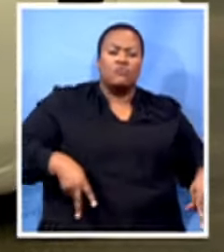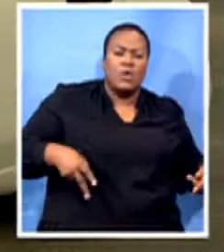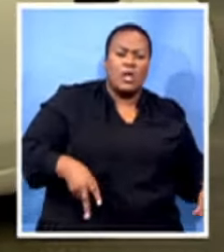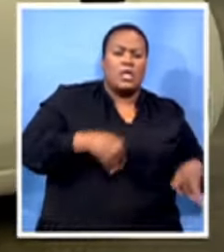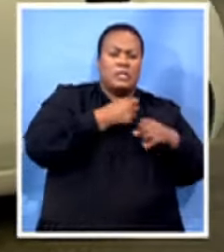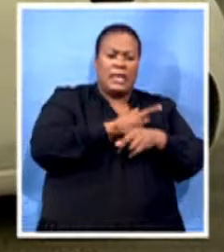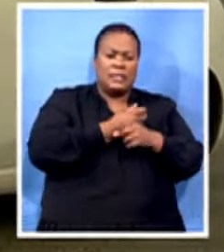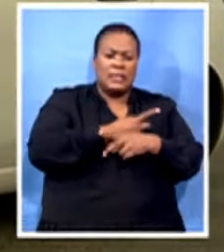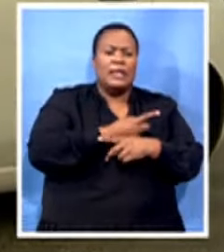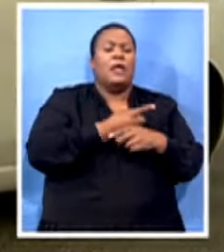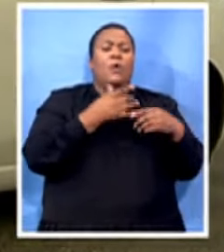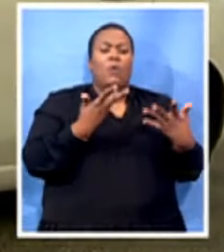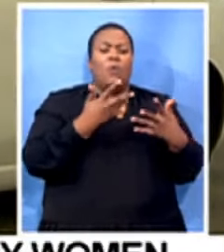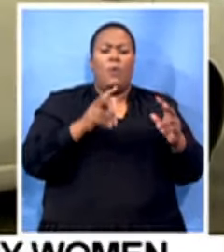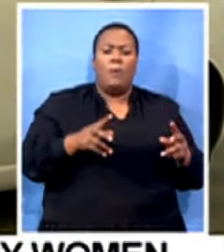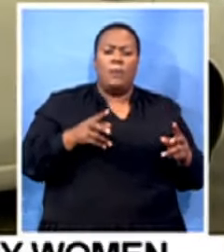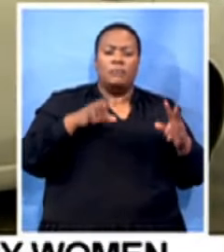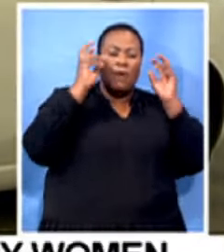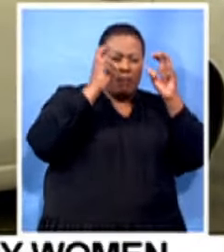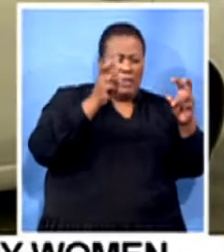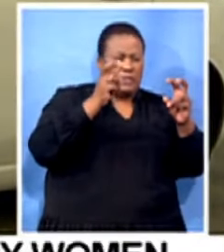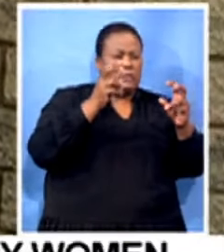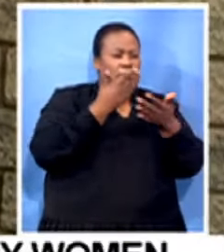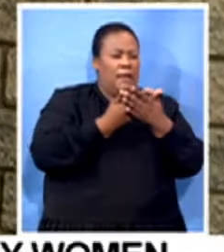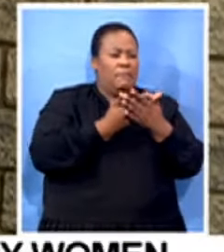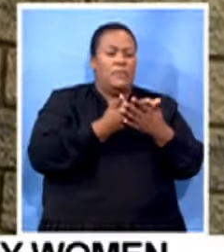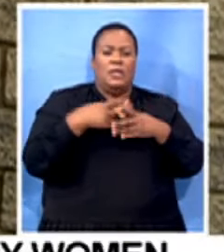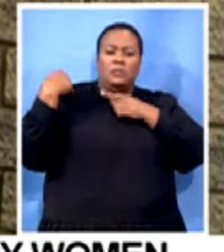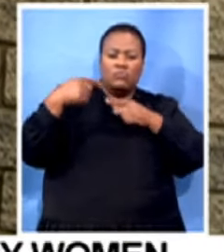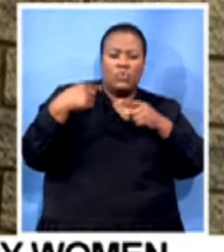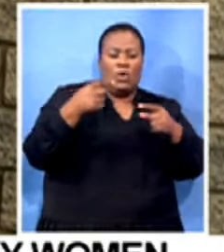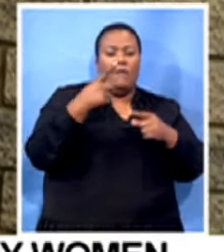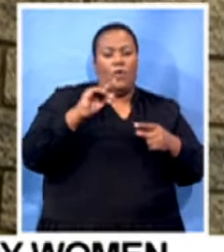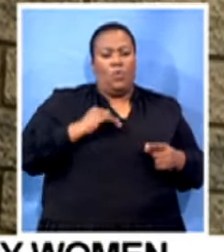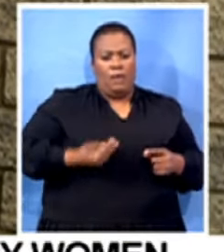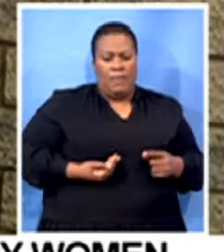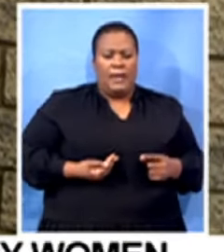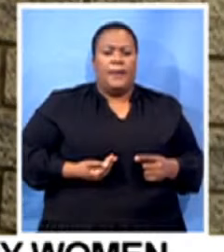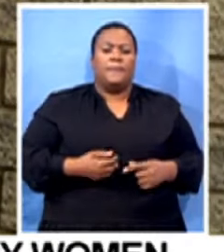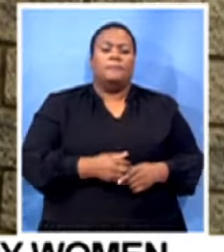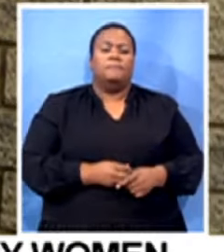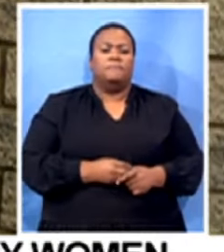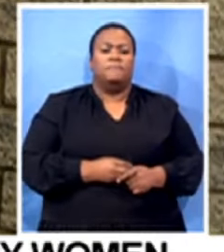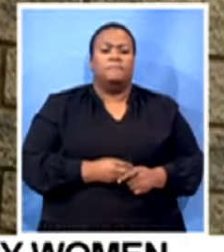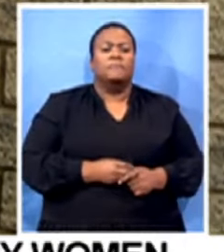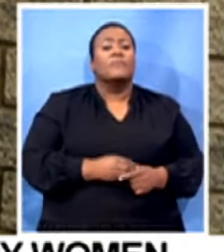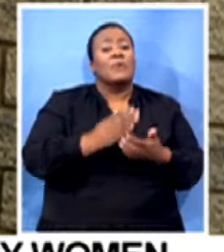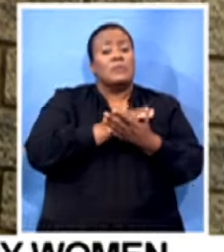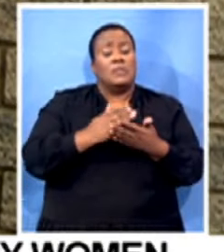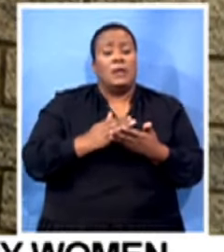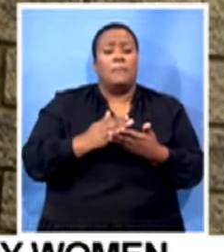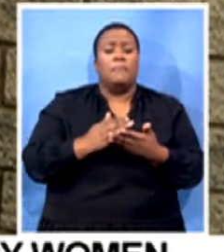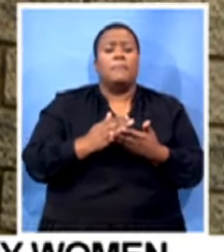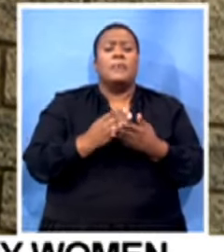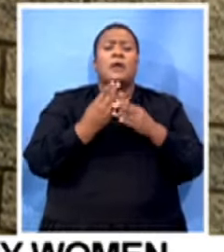be a daunting experience for women. Gender-based harassment and violence is a reality. Some e